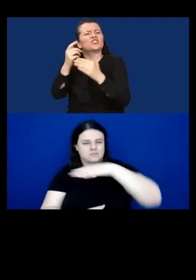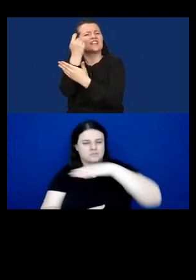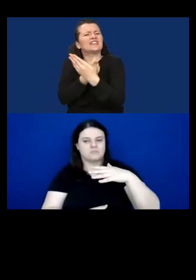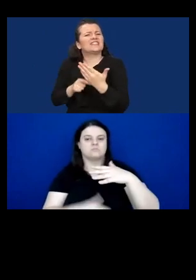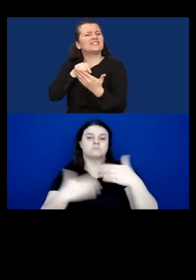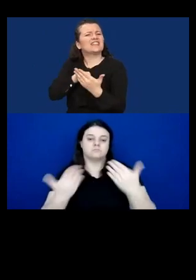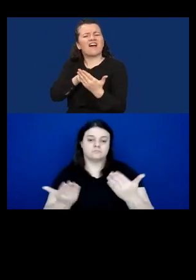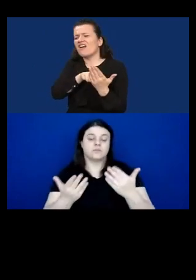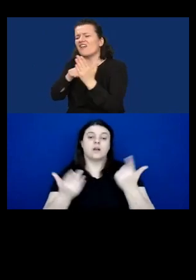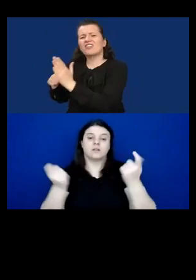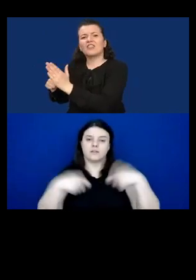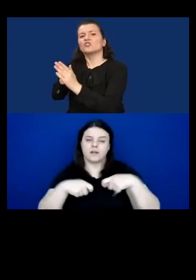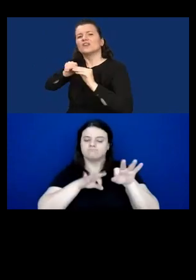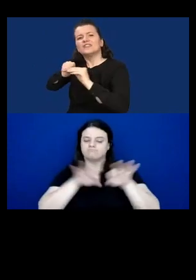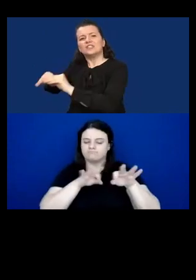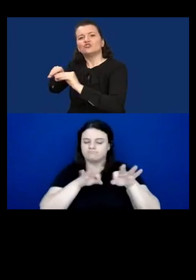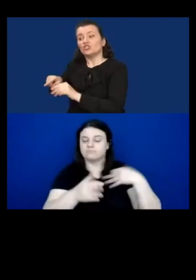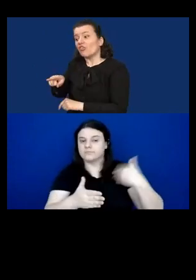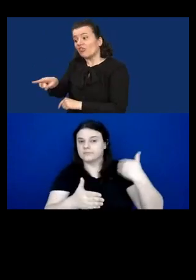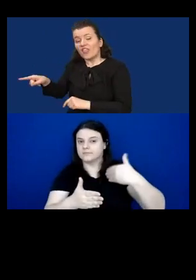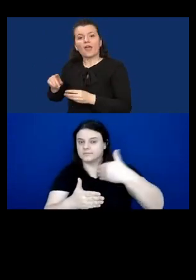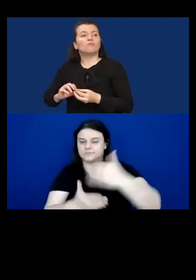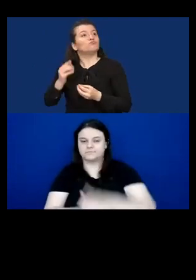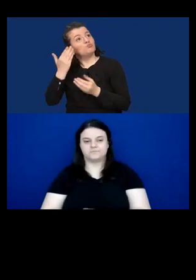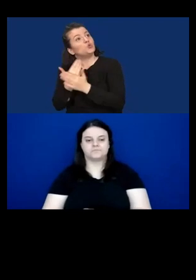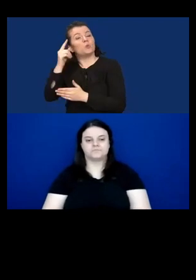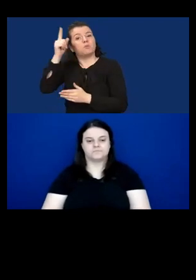technological development will be built in from the start.